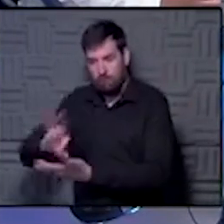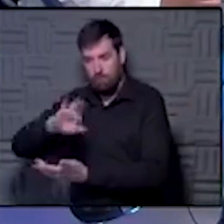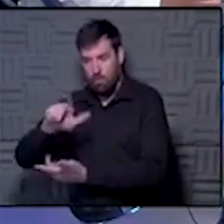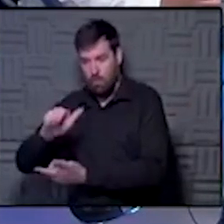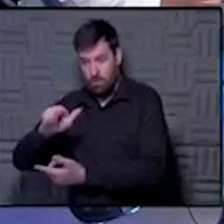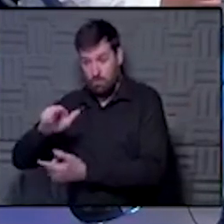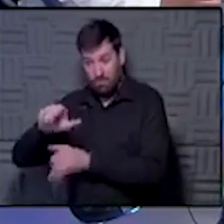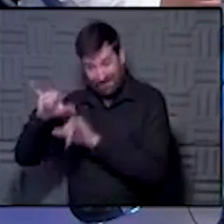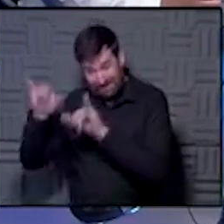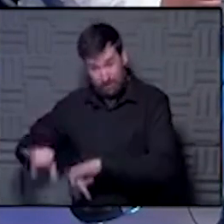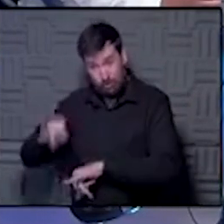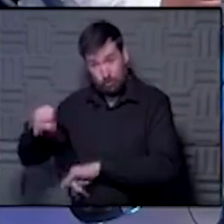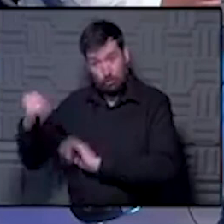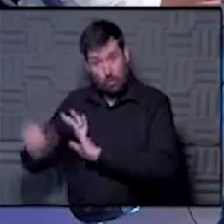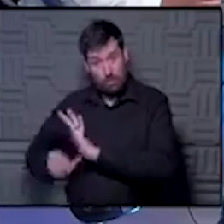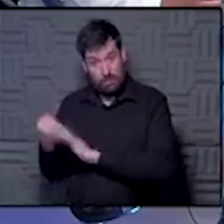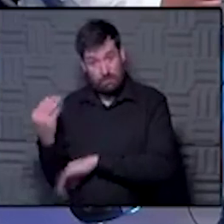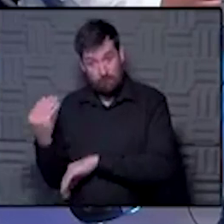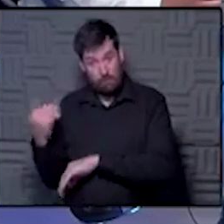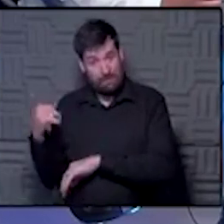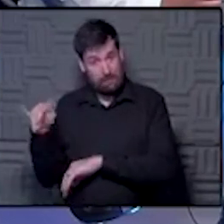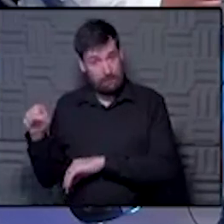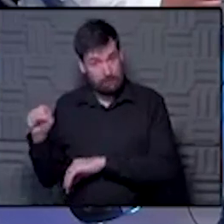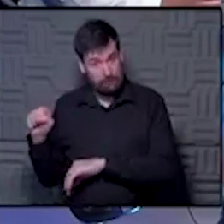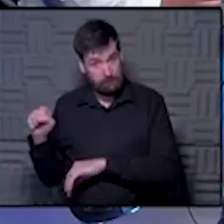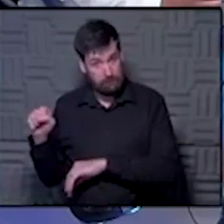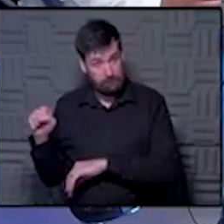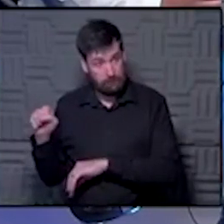for 14 days once they get to Florida after they've flown?